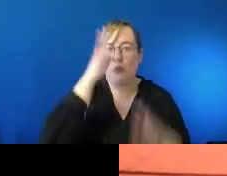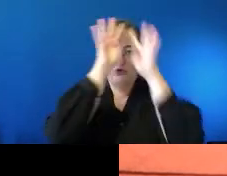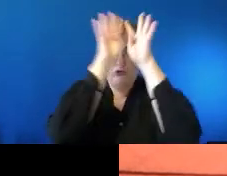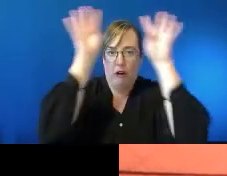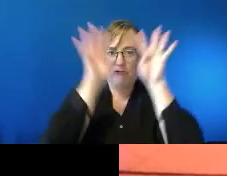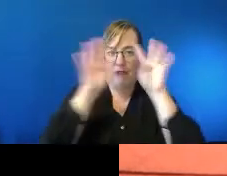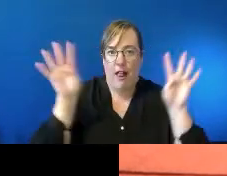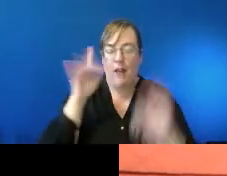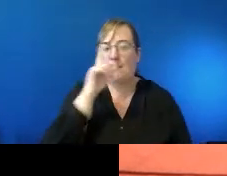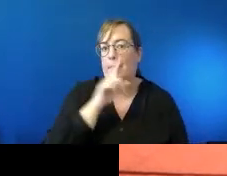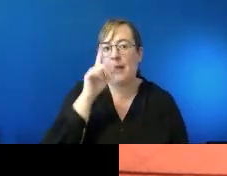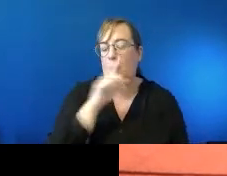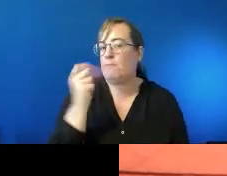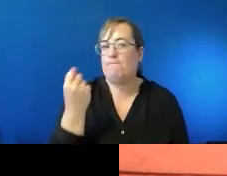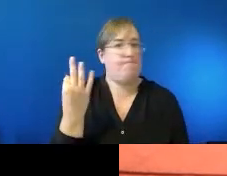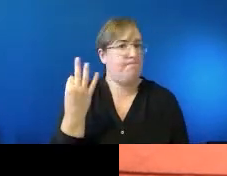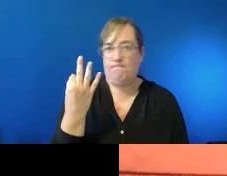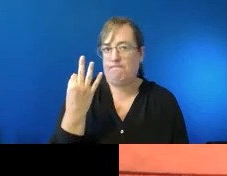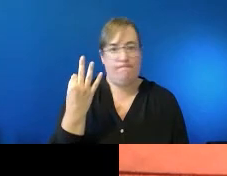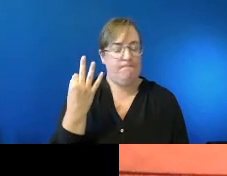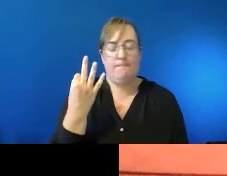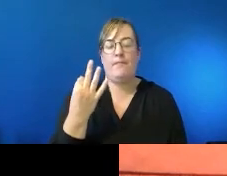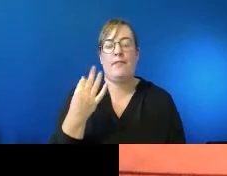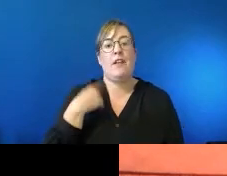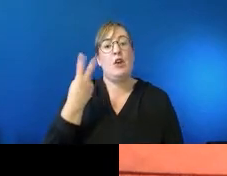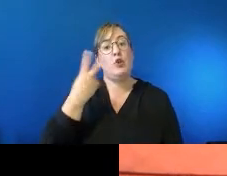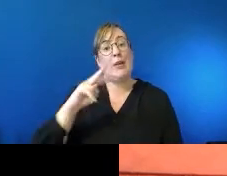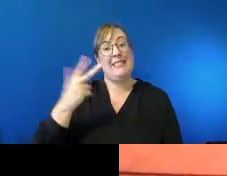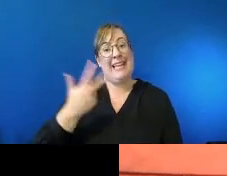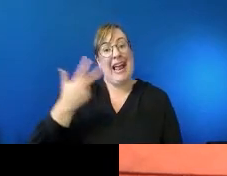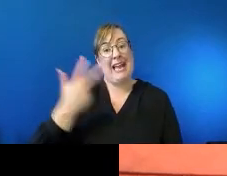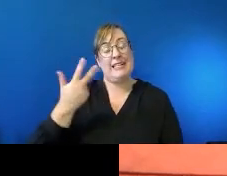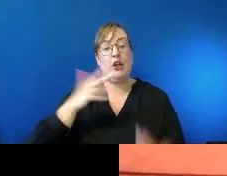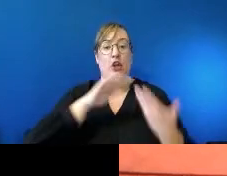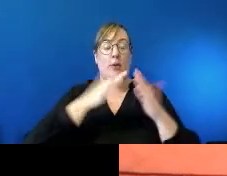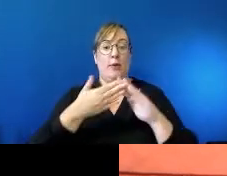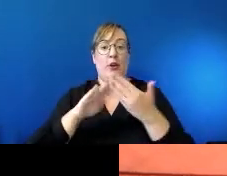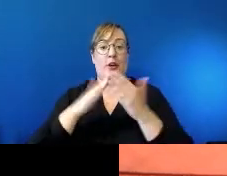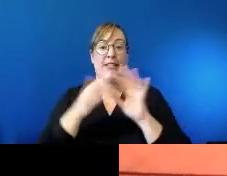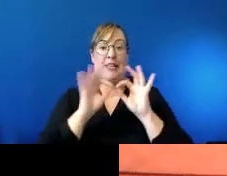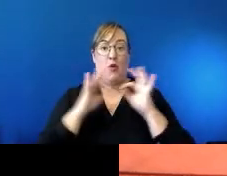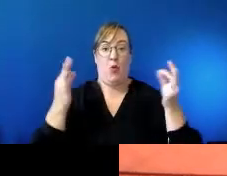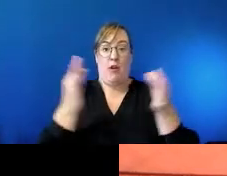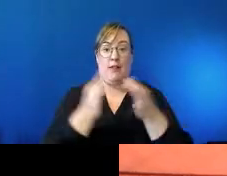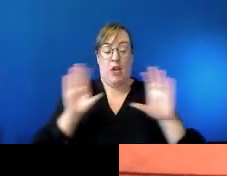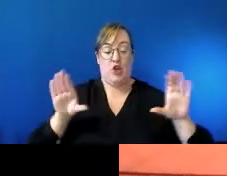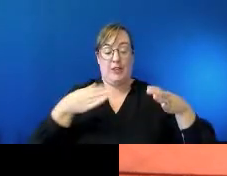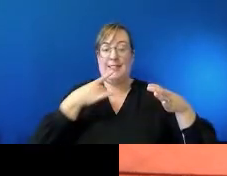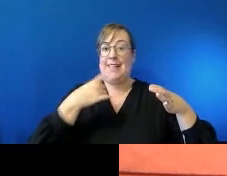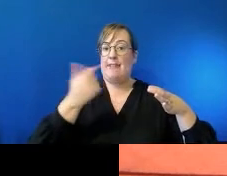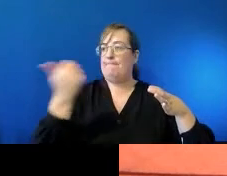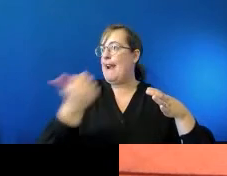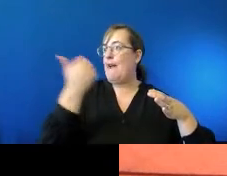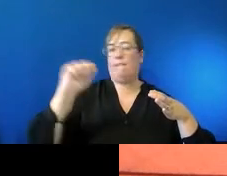Islander people. For background, in late 2018, a group of community-controlled organisations said enough is